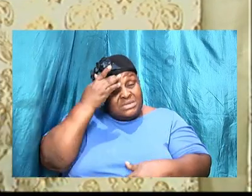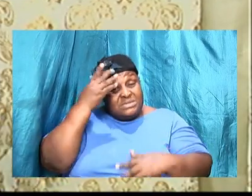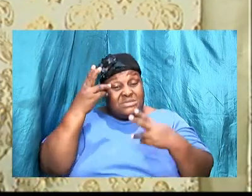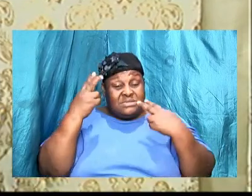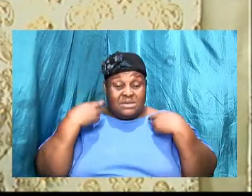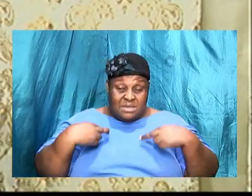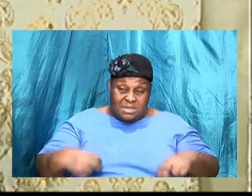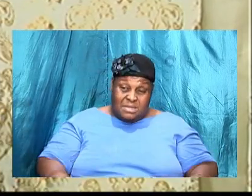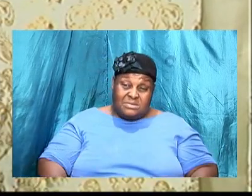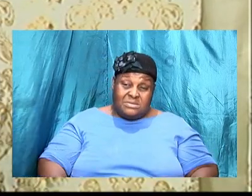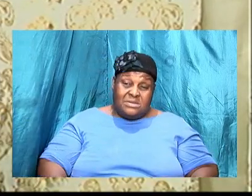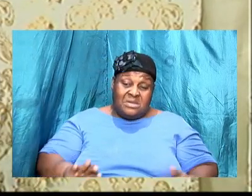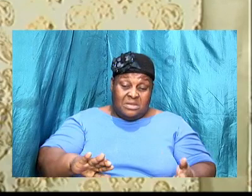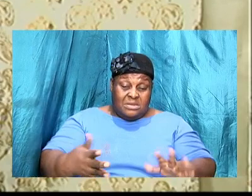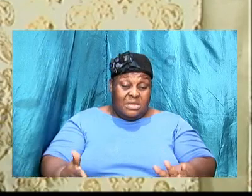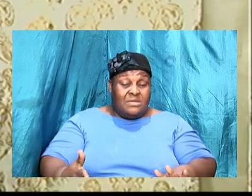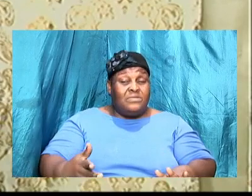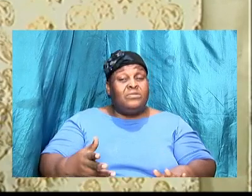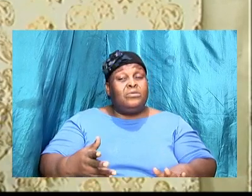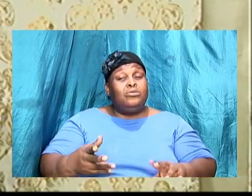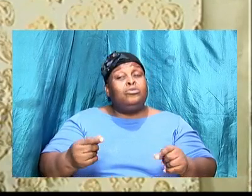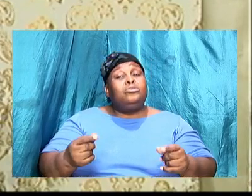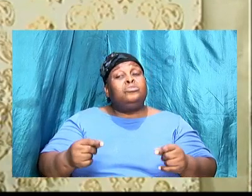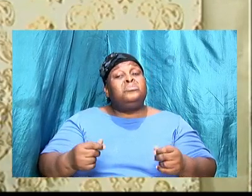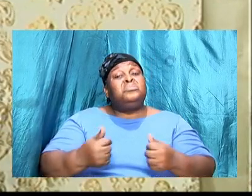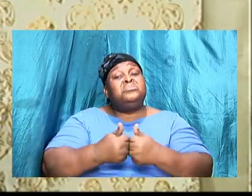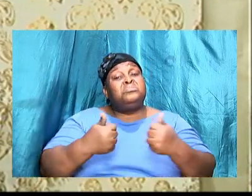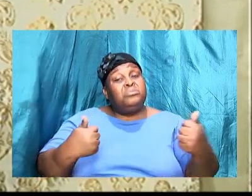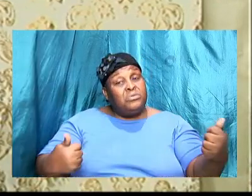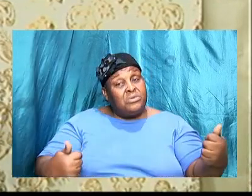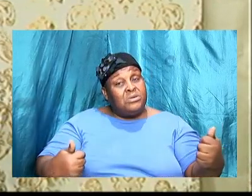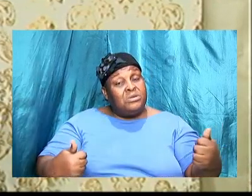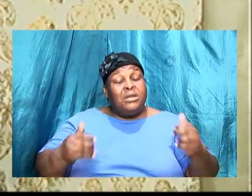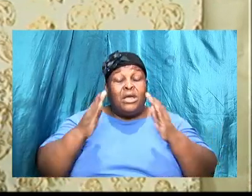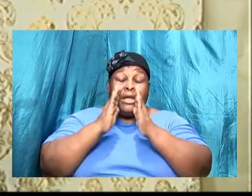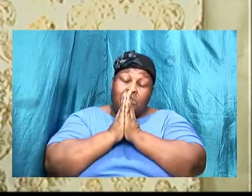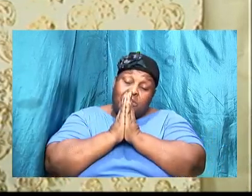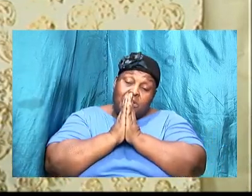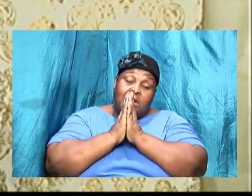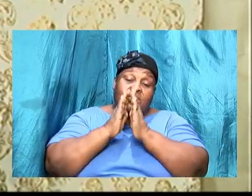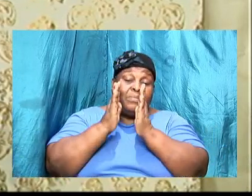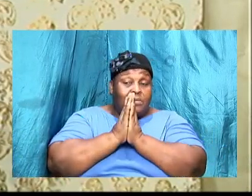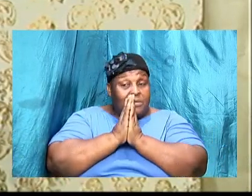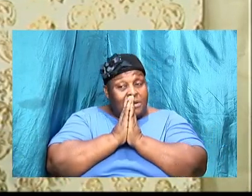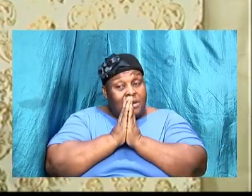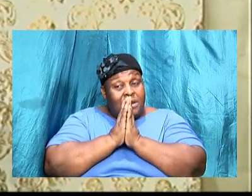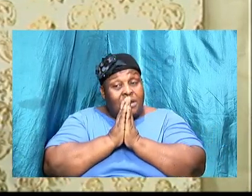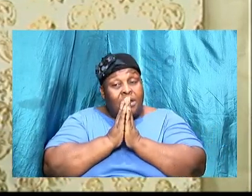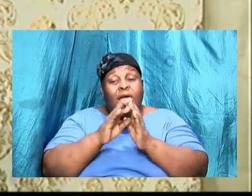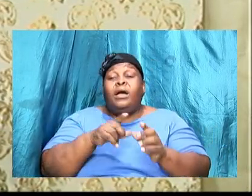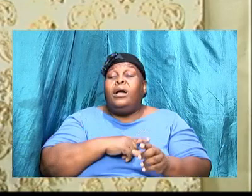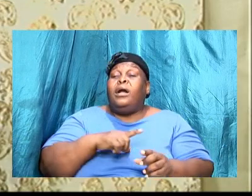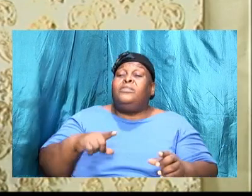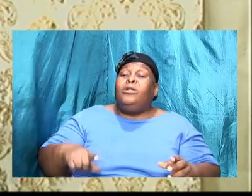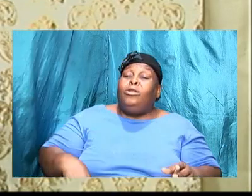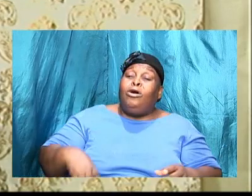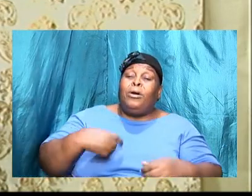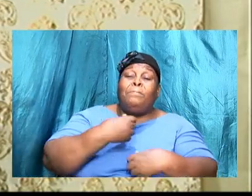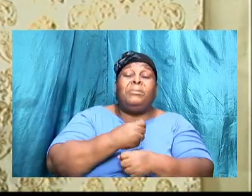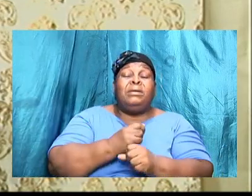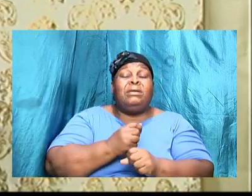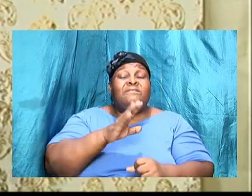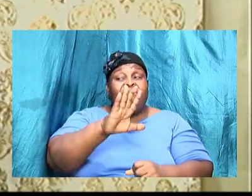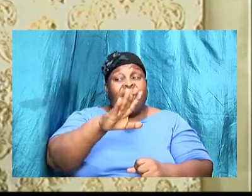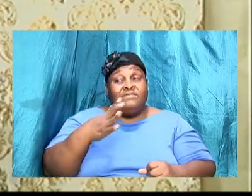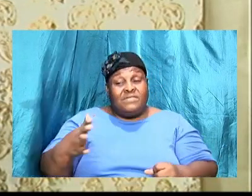so I wanted to make sure so I prayed the prayer and the Lord bring these things to pass all that I